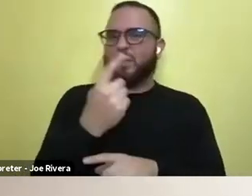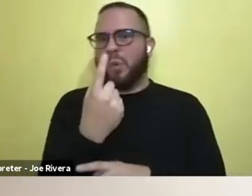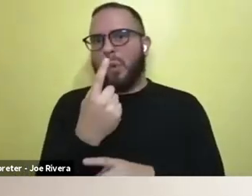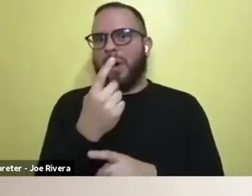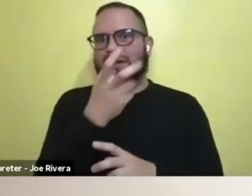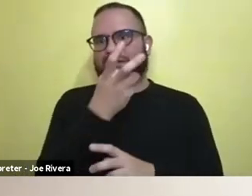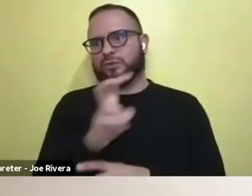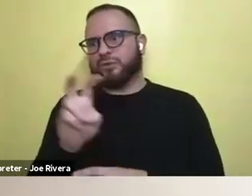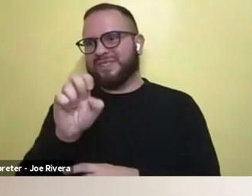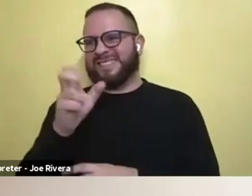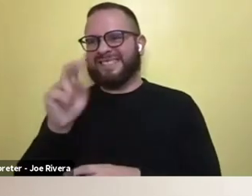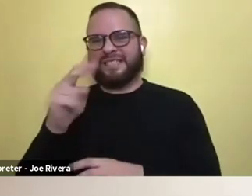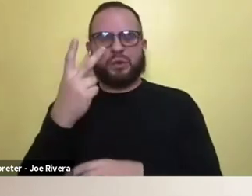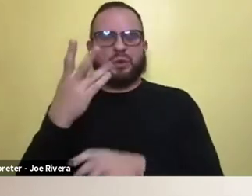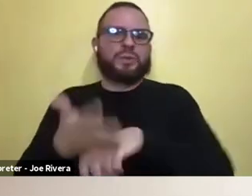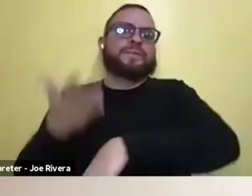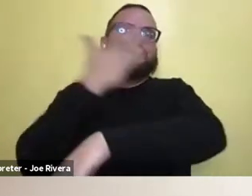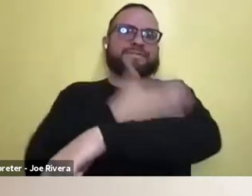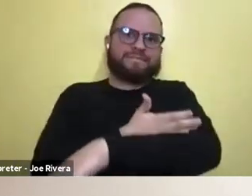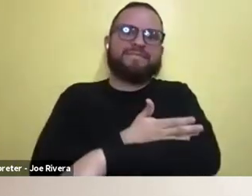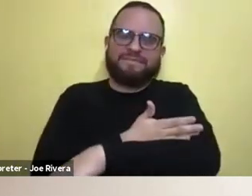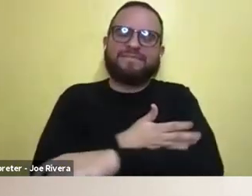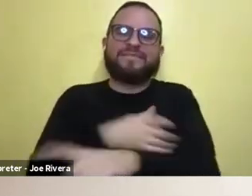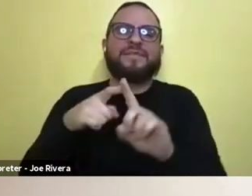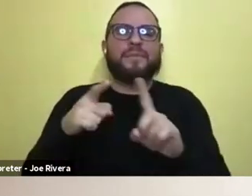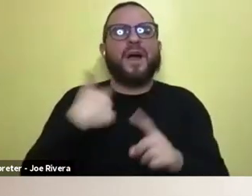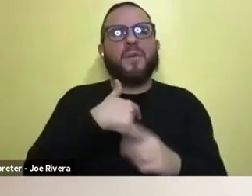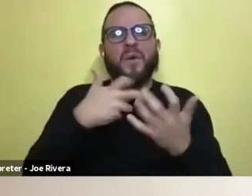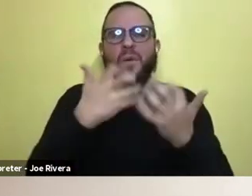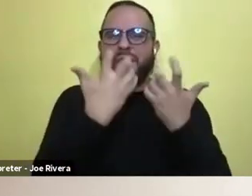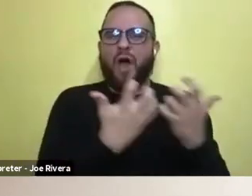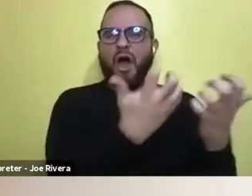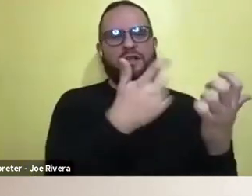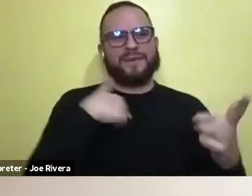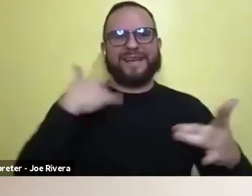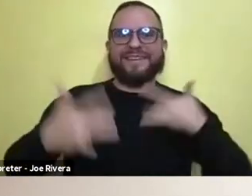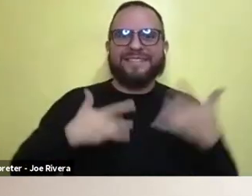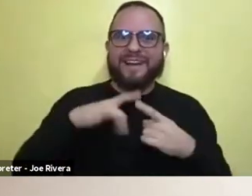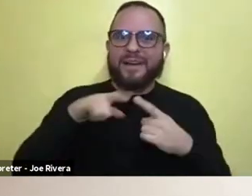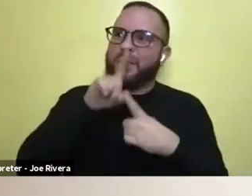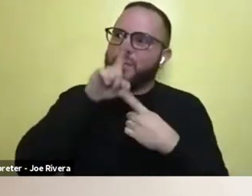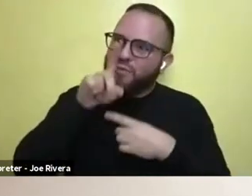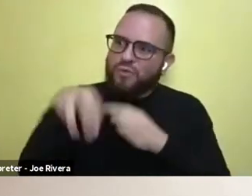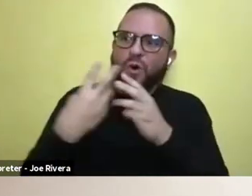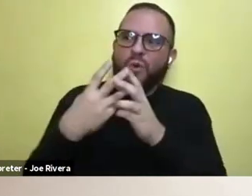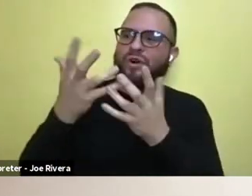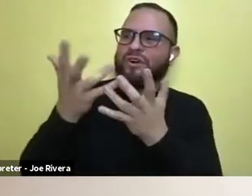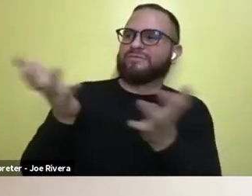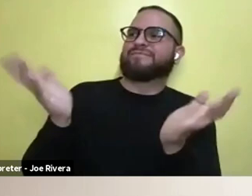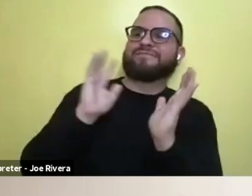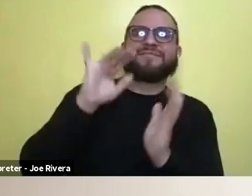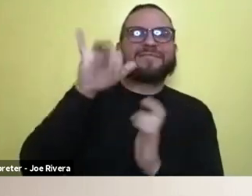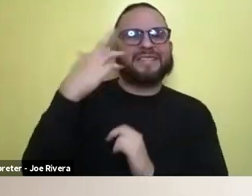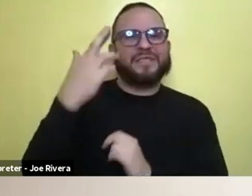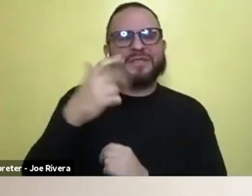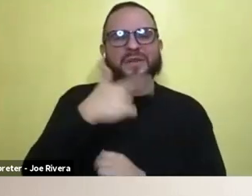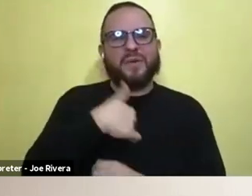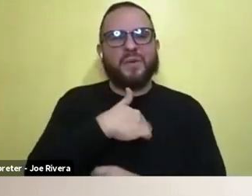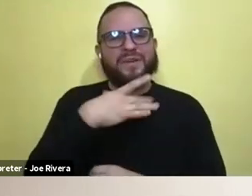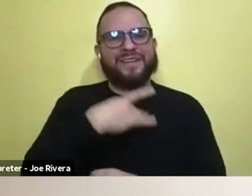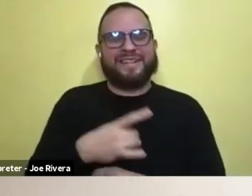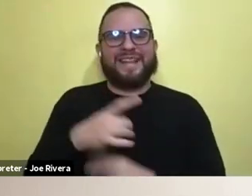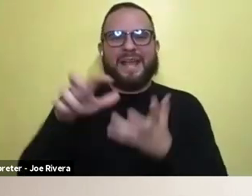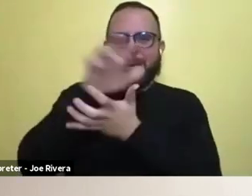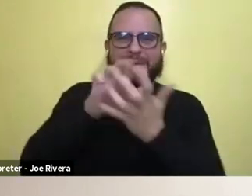at its core, I mean, we want audiences to be excited about the real world. There's a reason that we like live action CG blended series, because,